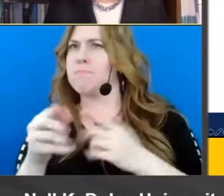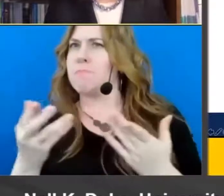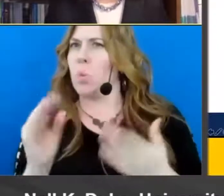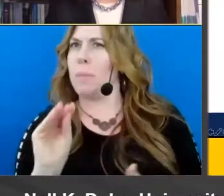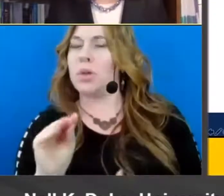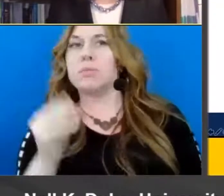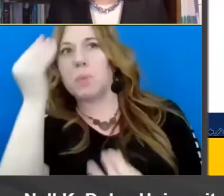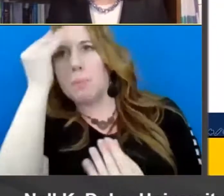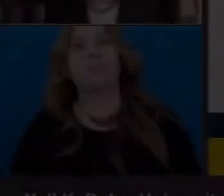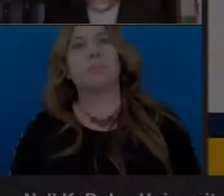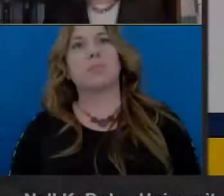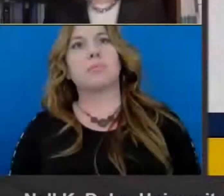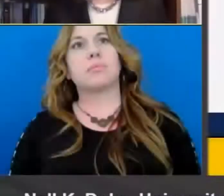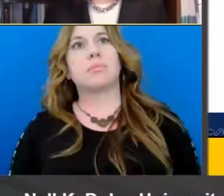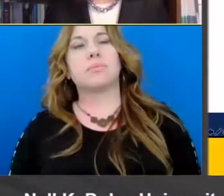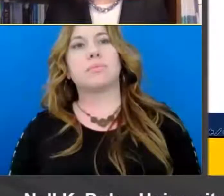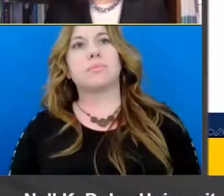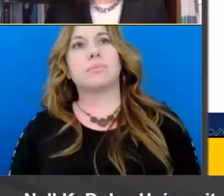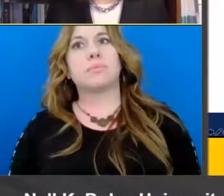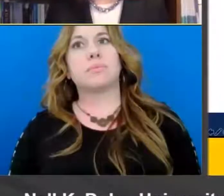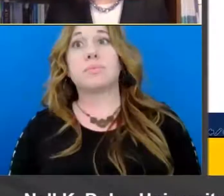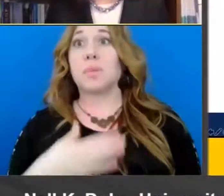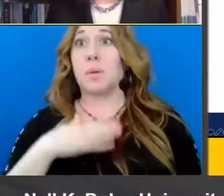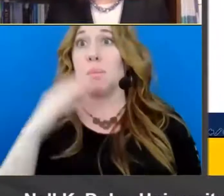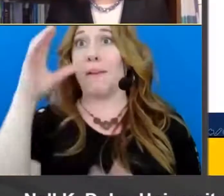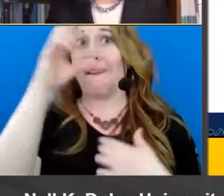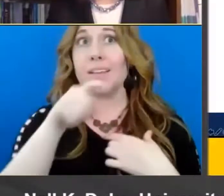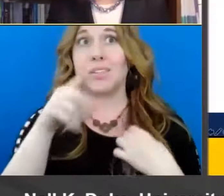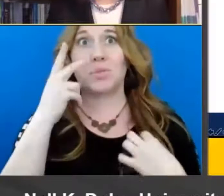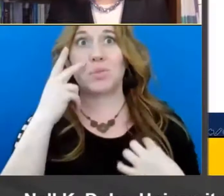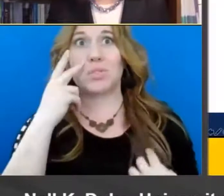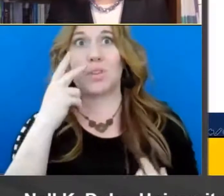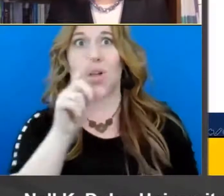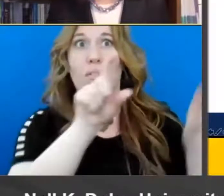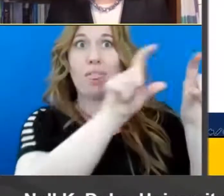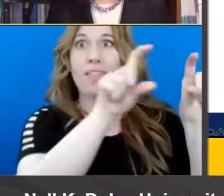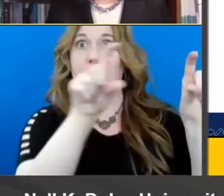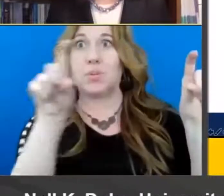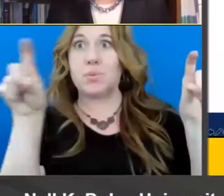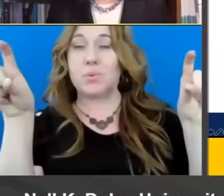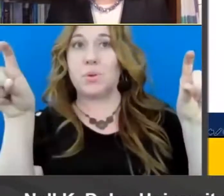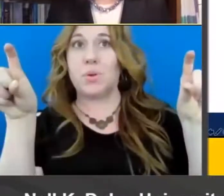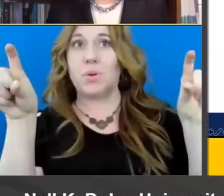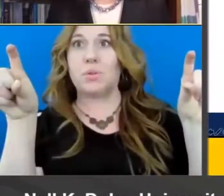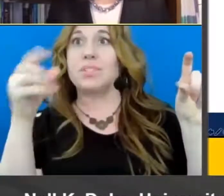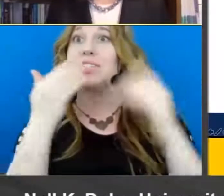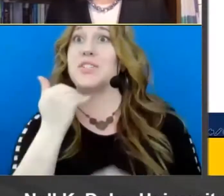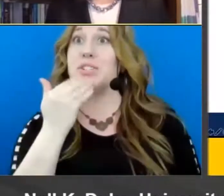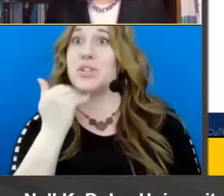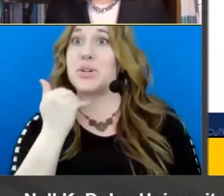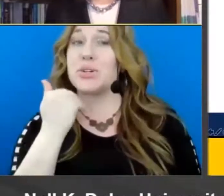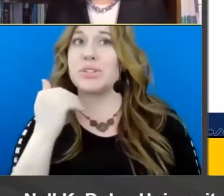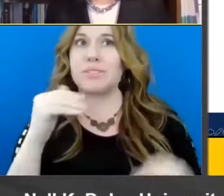and think um so my guess is you saw this row as as representing desserts and this row